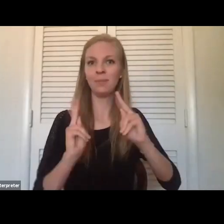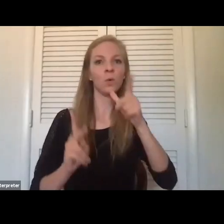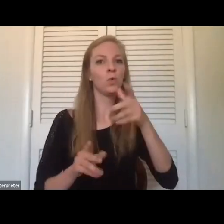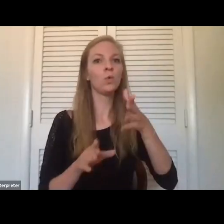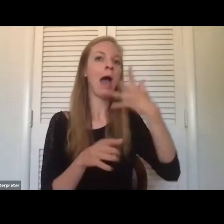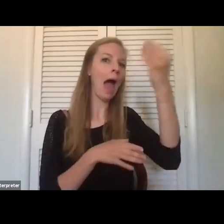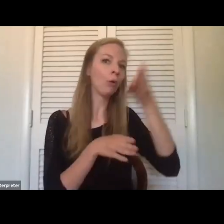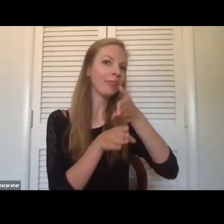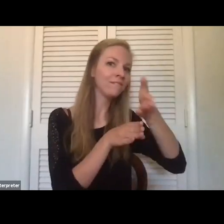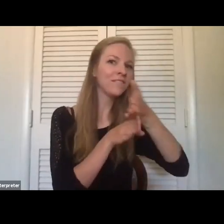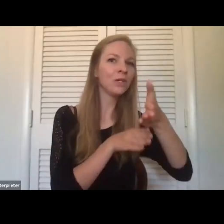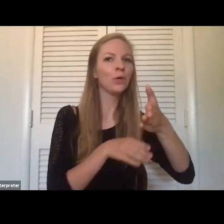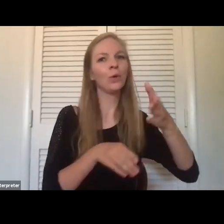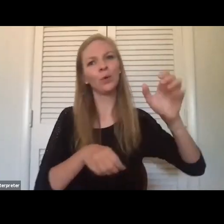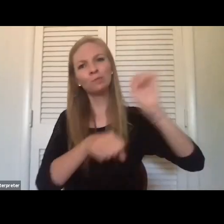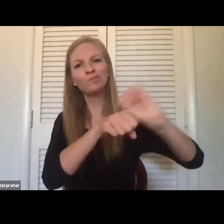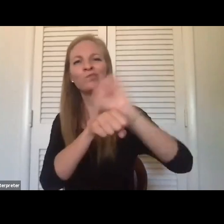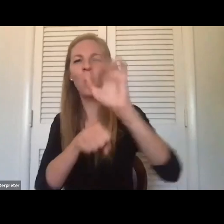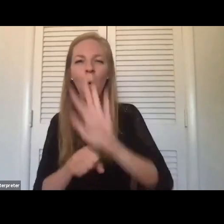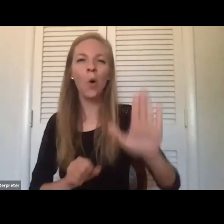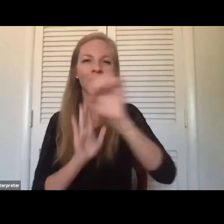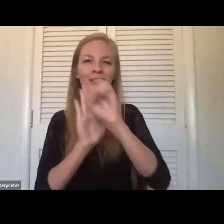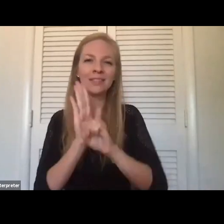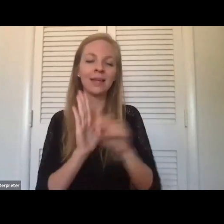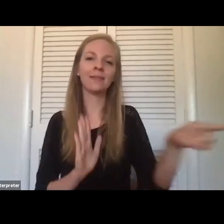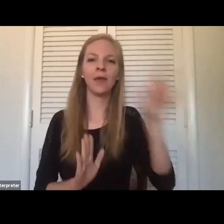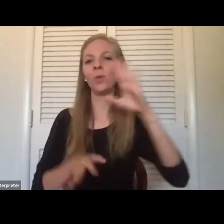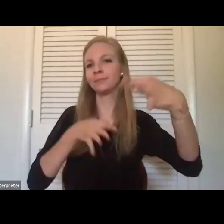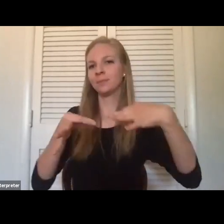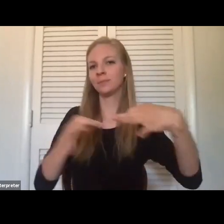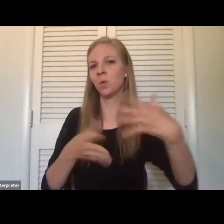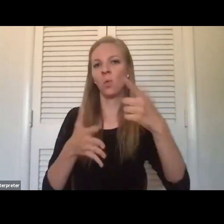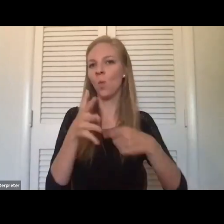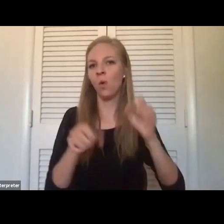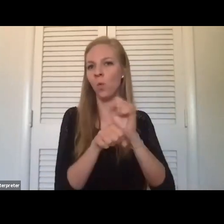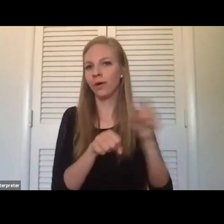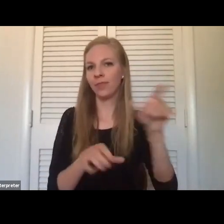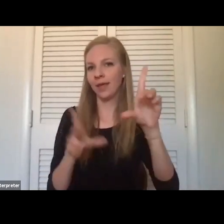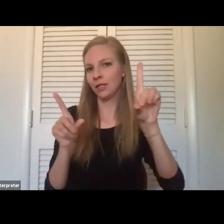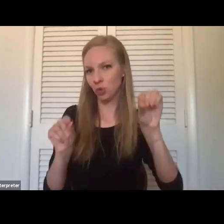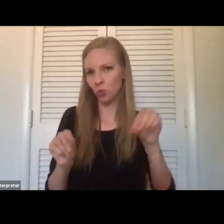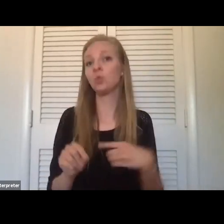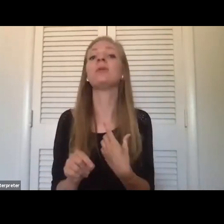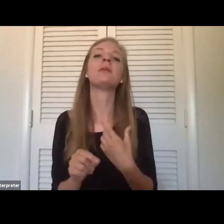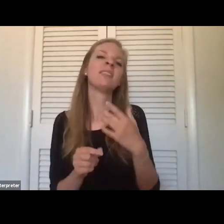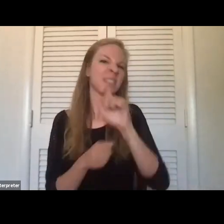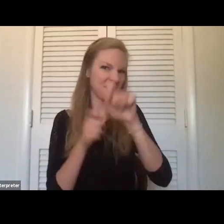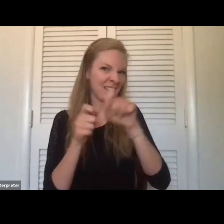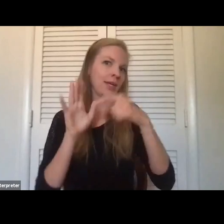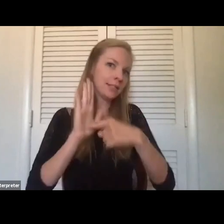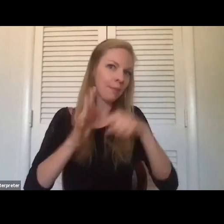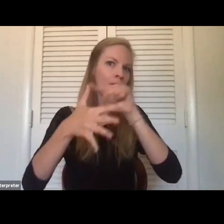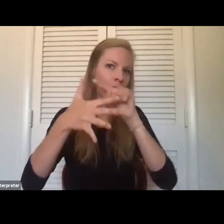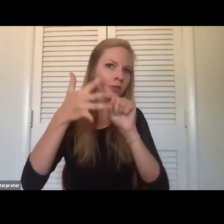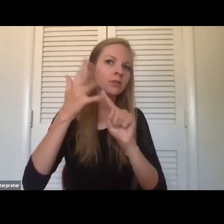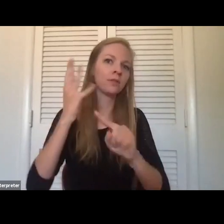happen every day, all across the state, and they're going to tell us about the work they do and some specific examples of